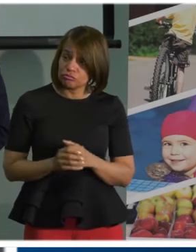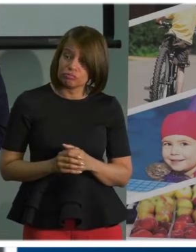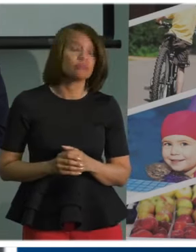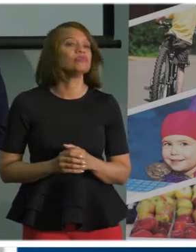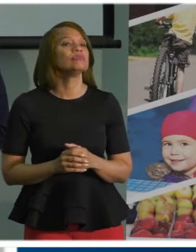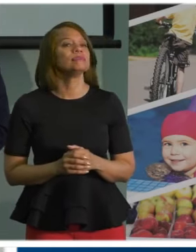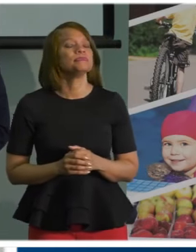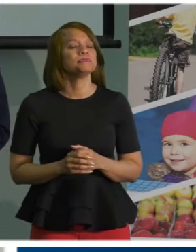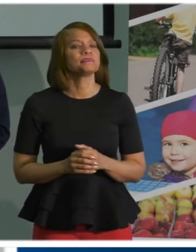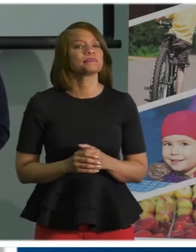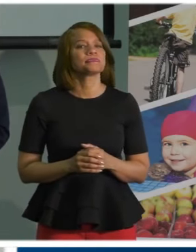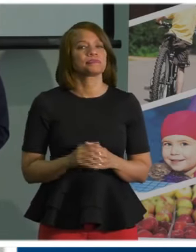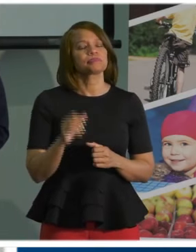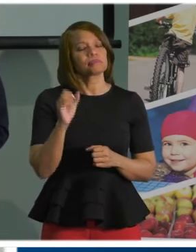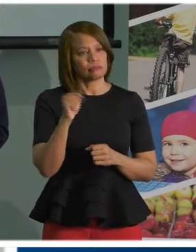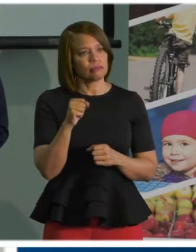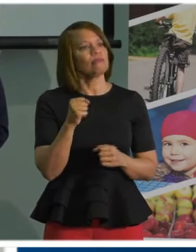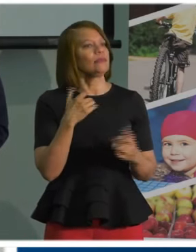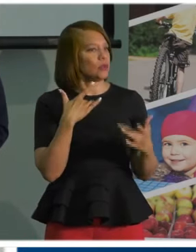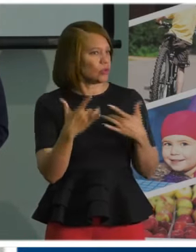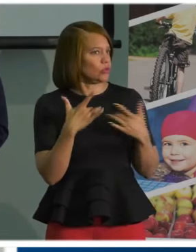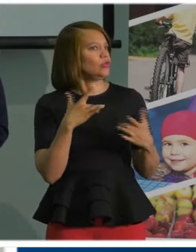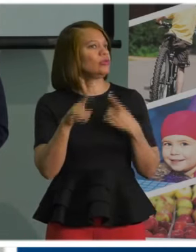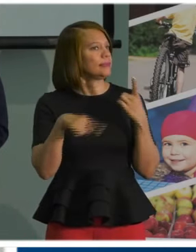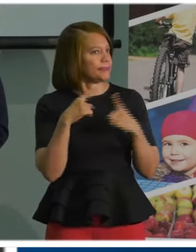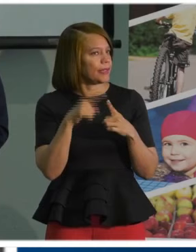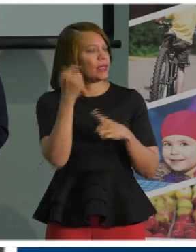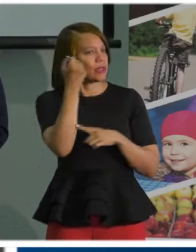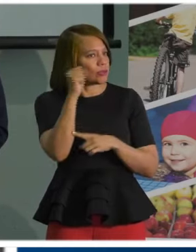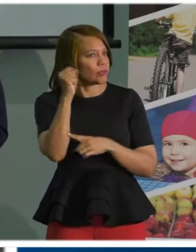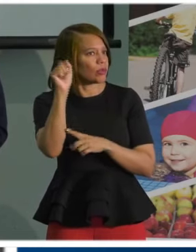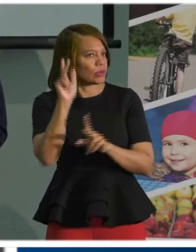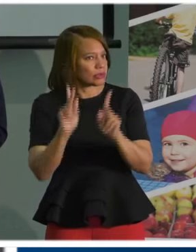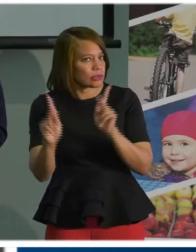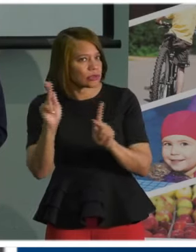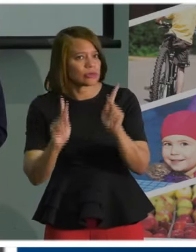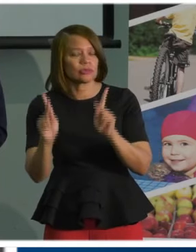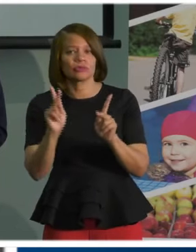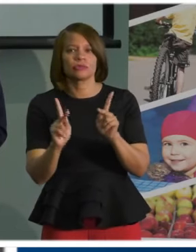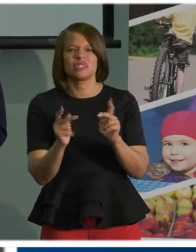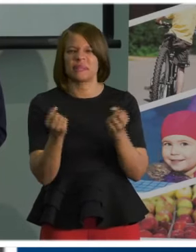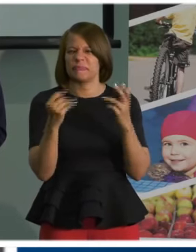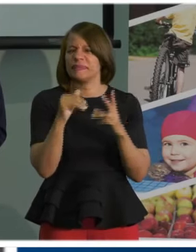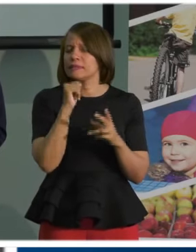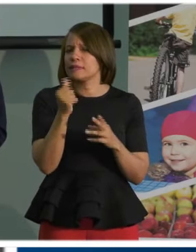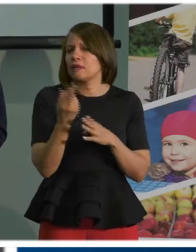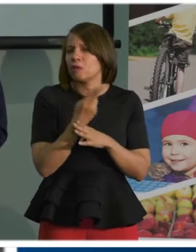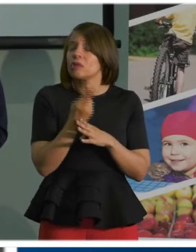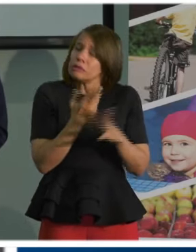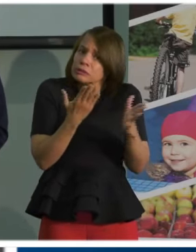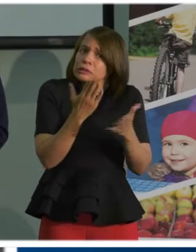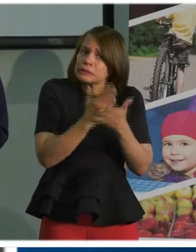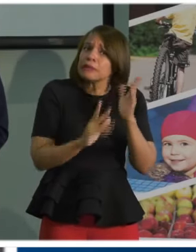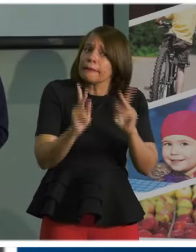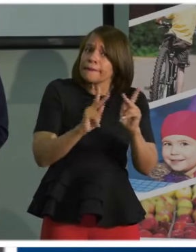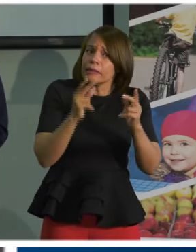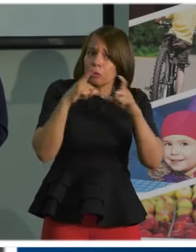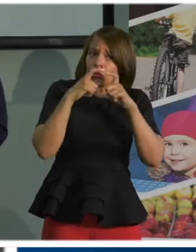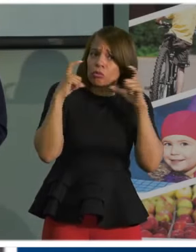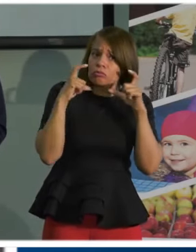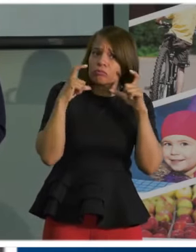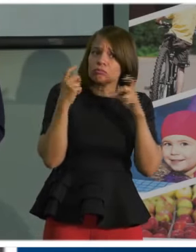So yes, you know, we were concerned about protesters and many of them not wearing face coverings, although some were, um,